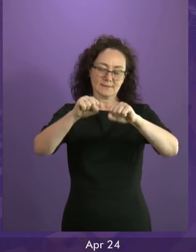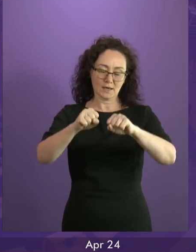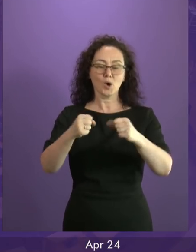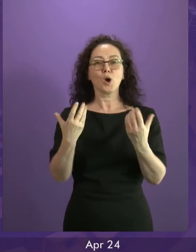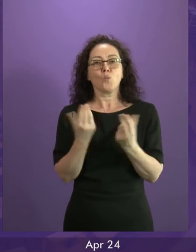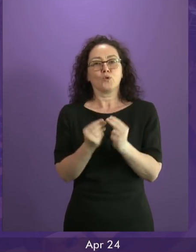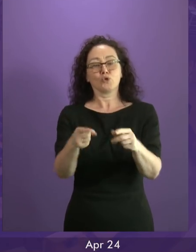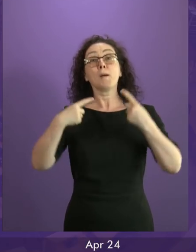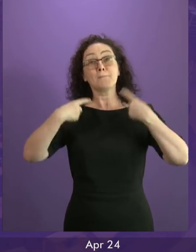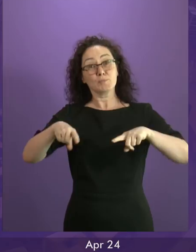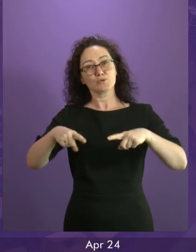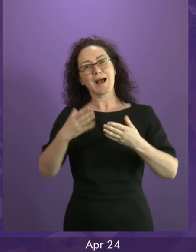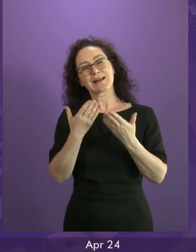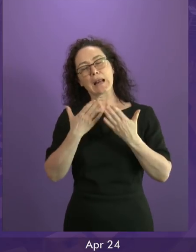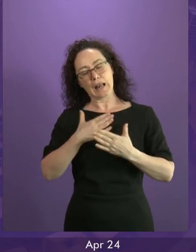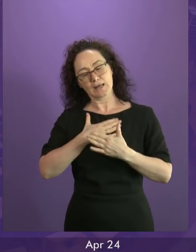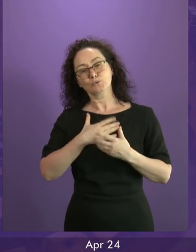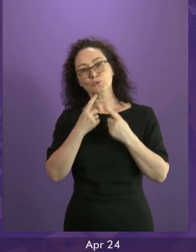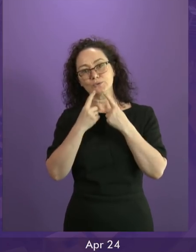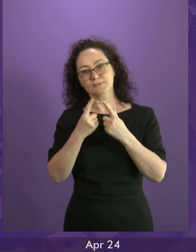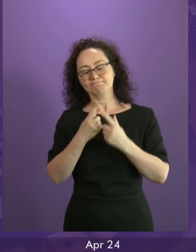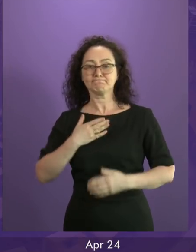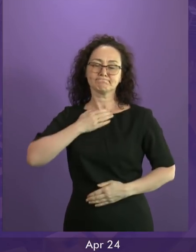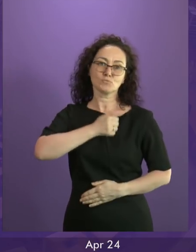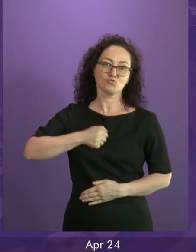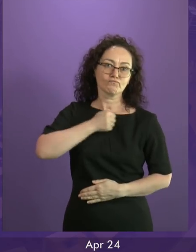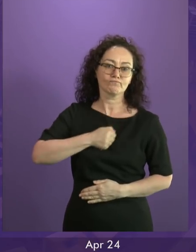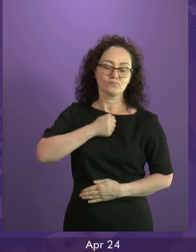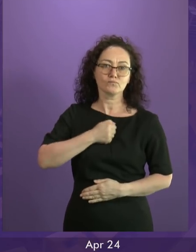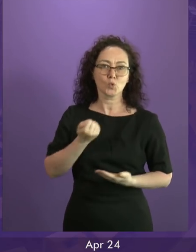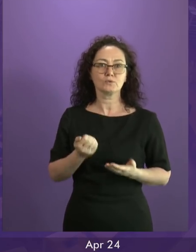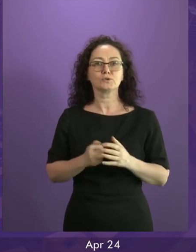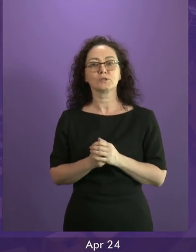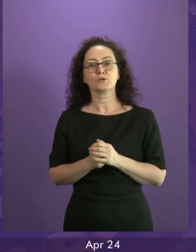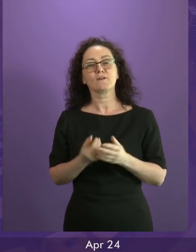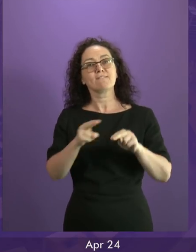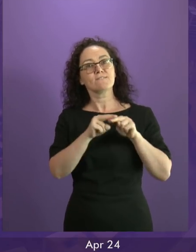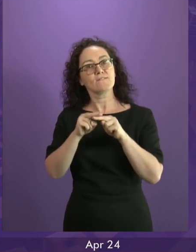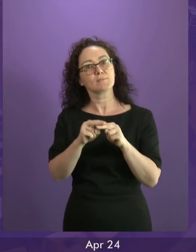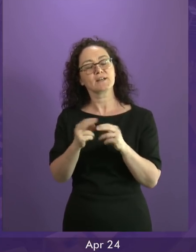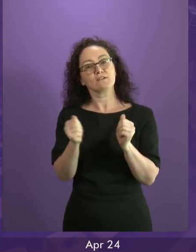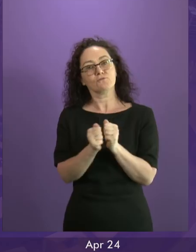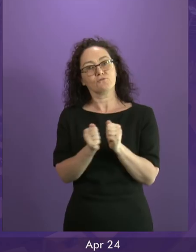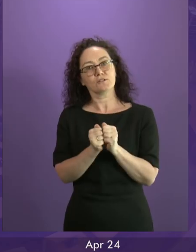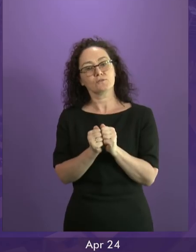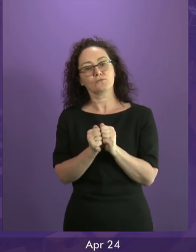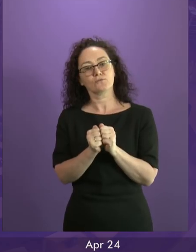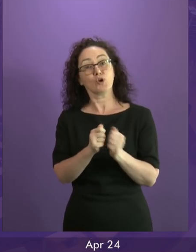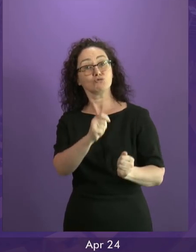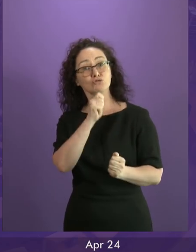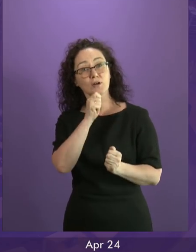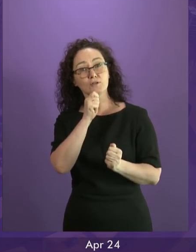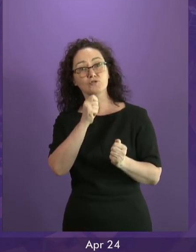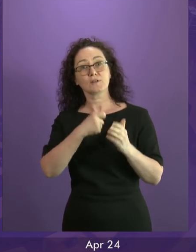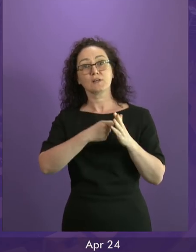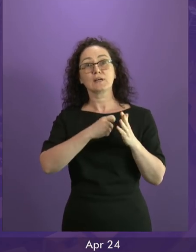permission I would like to extend my heartfelt condolences to the family and friends of journalist Lyra McKee who was killed in Northern